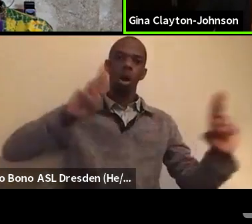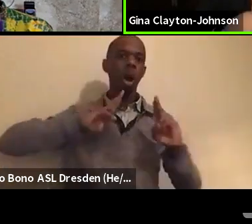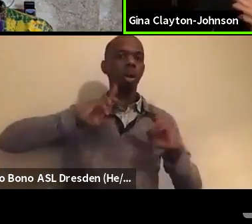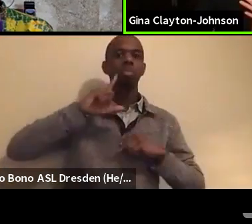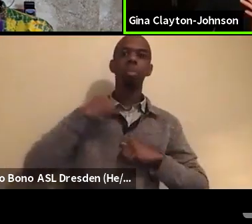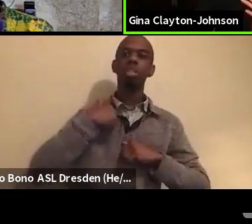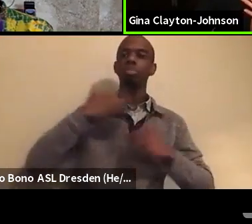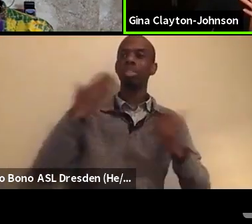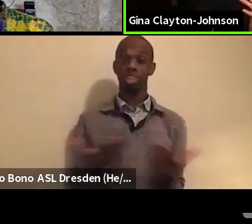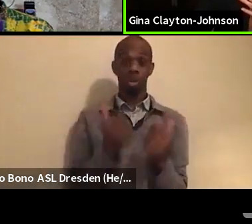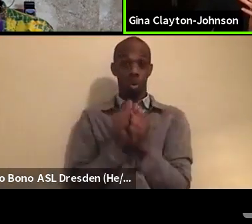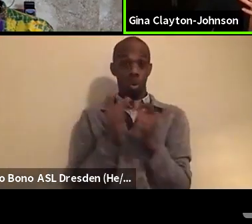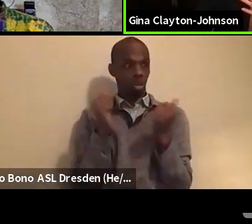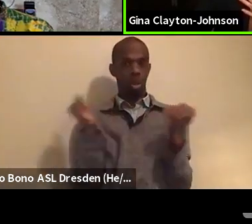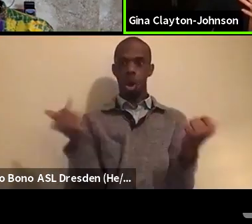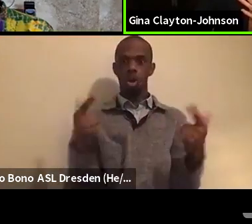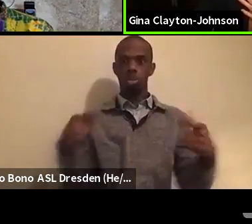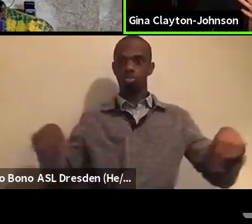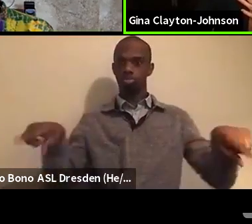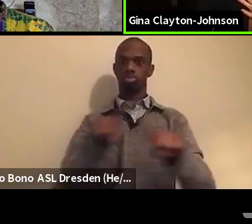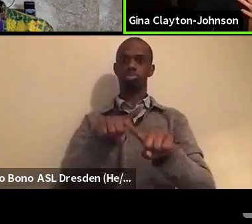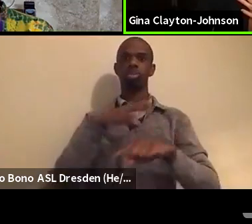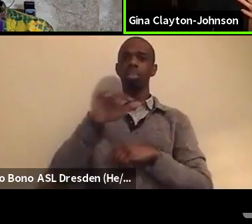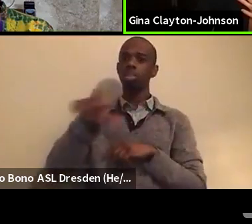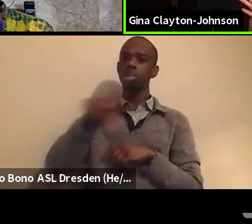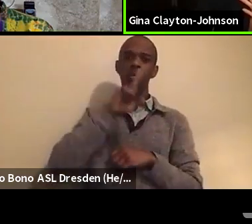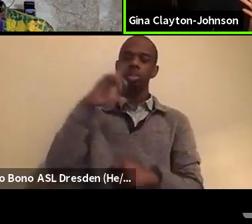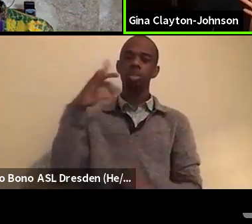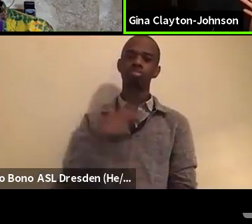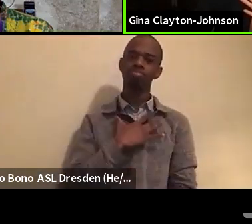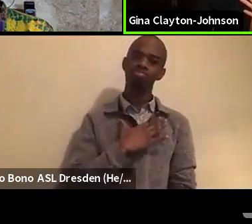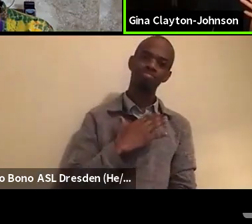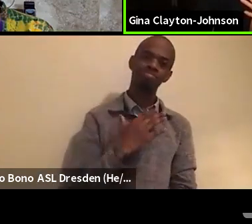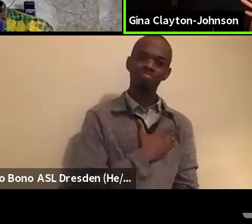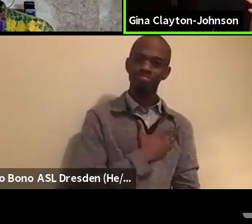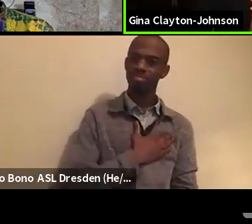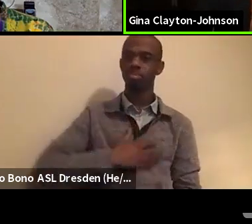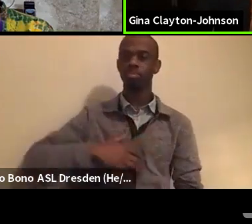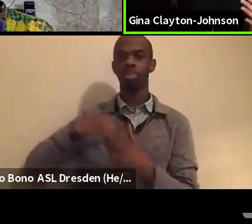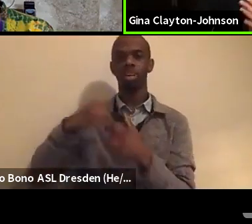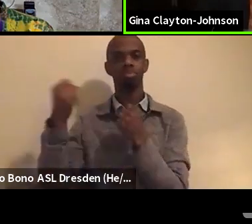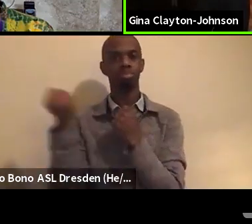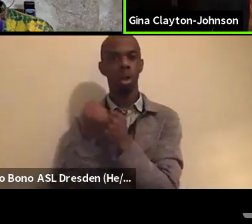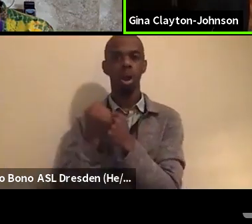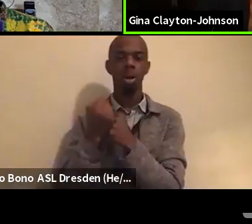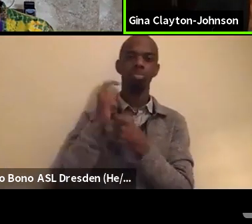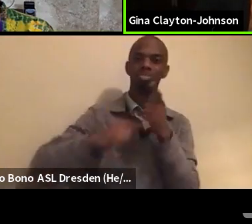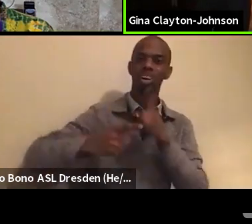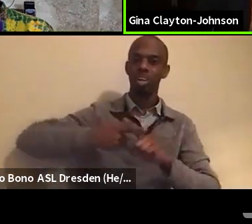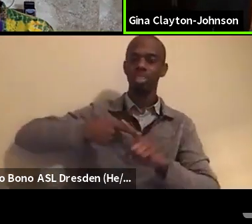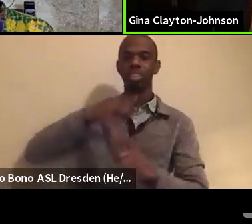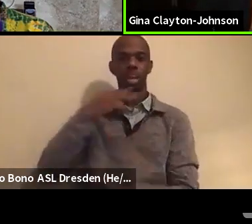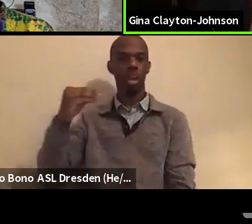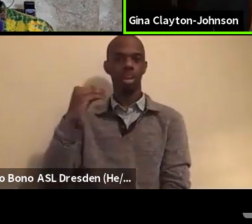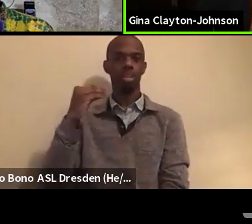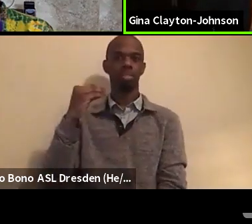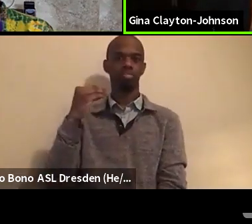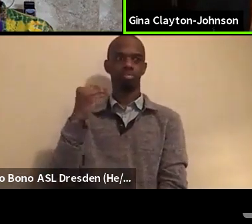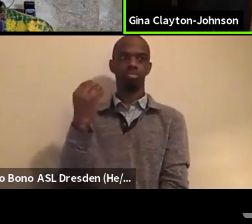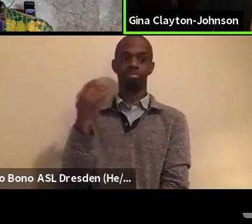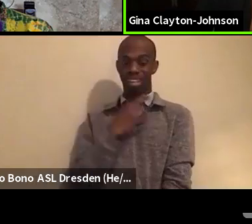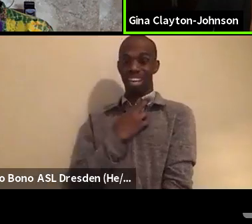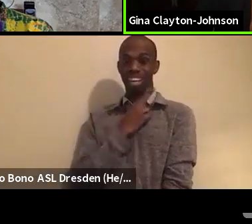some of my just dearest, most adored comrades and sheroes in the work. And I just